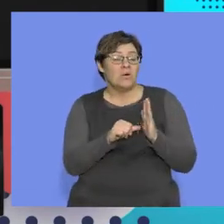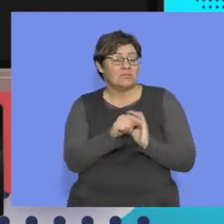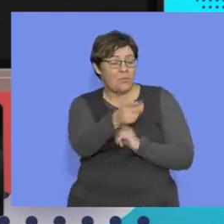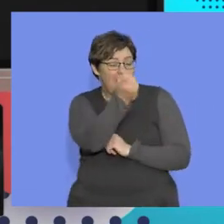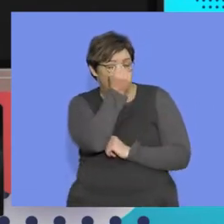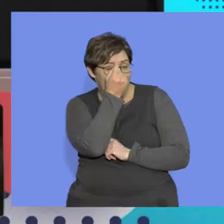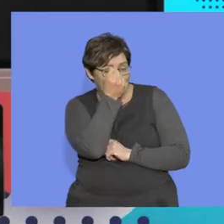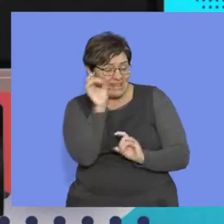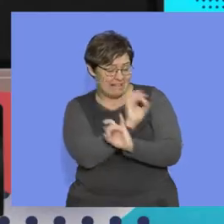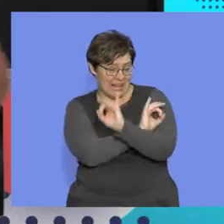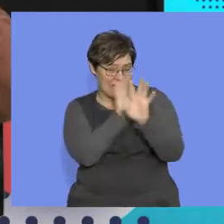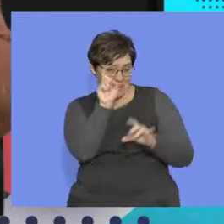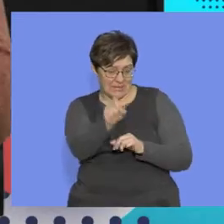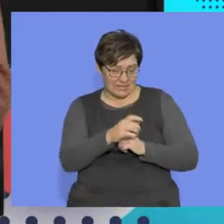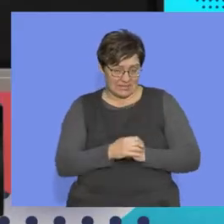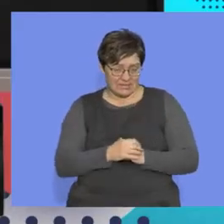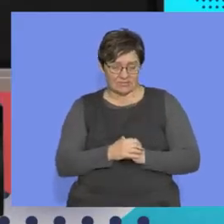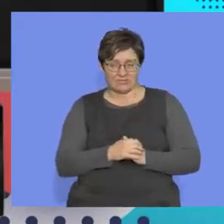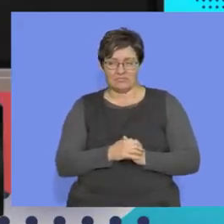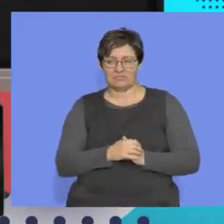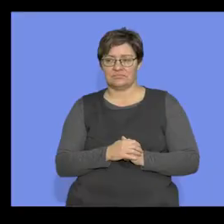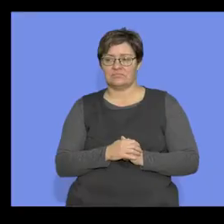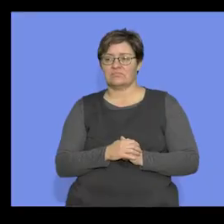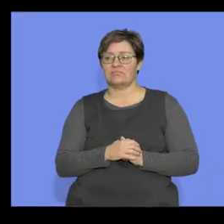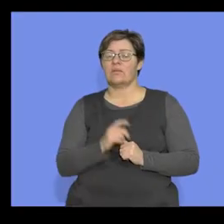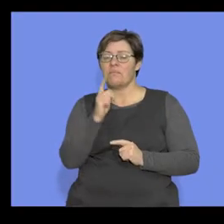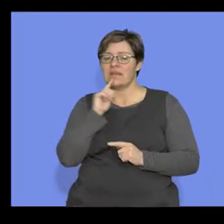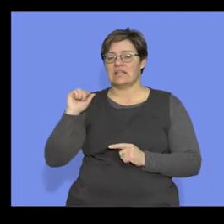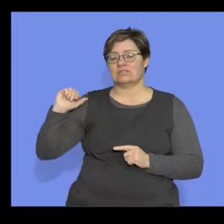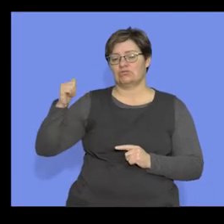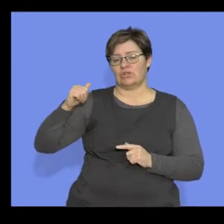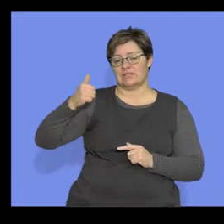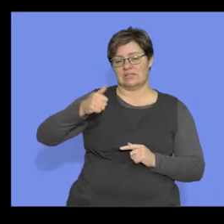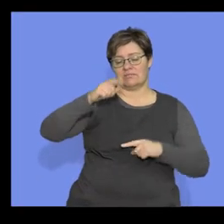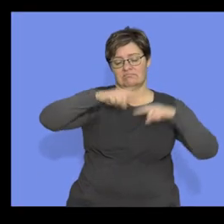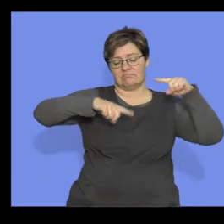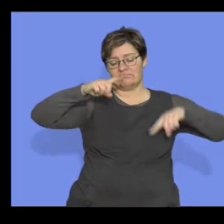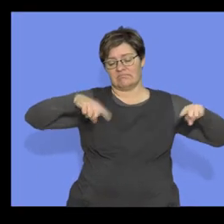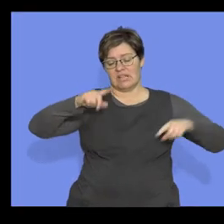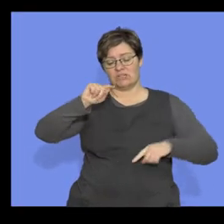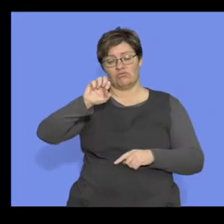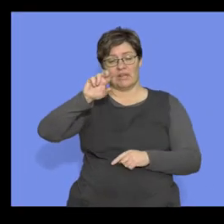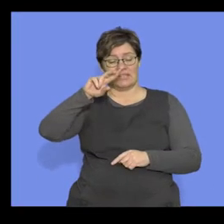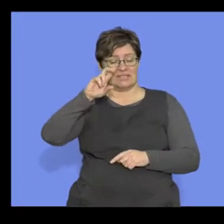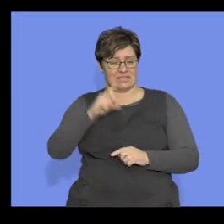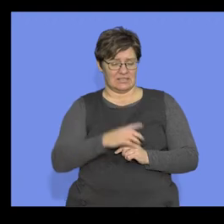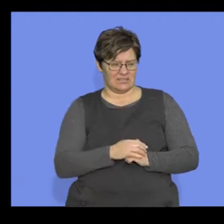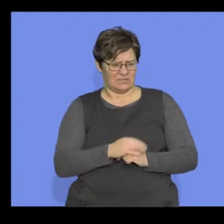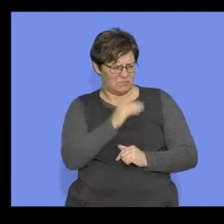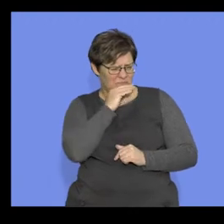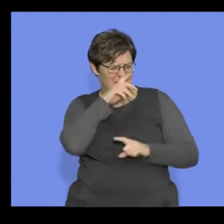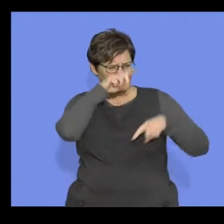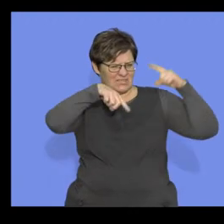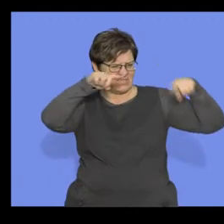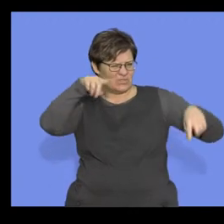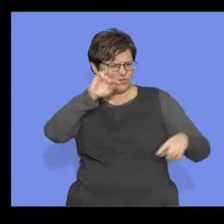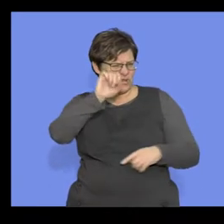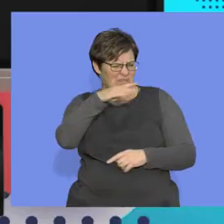it's really important that you understand, and I'm going to say it here, the trends, right? What do I mean